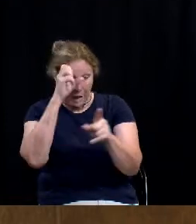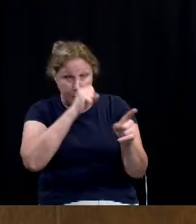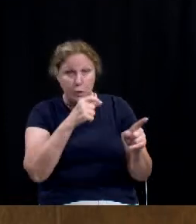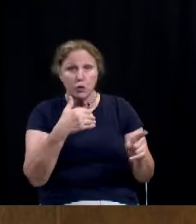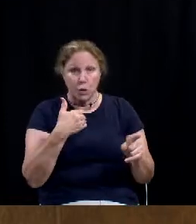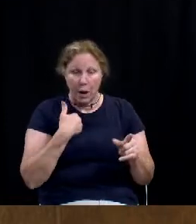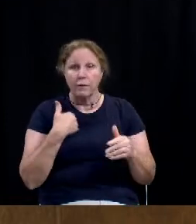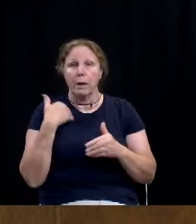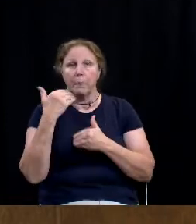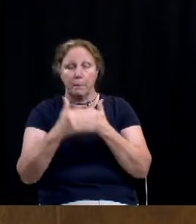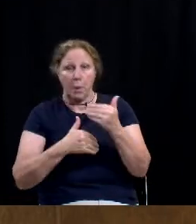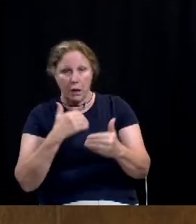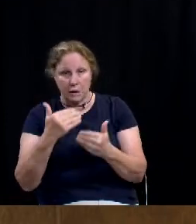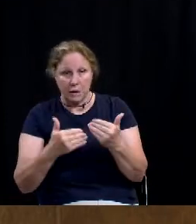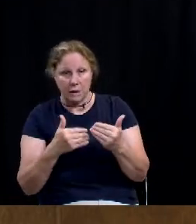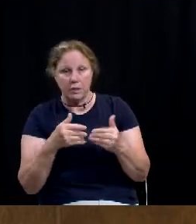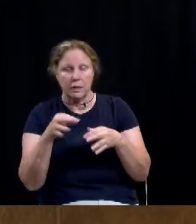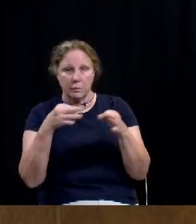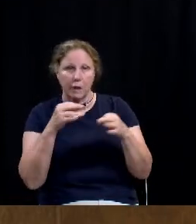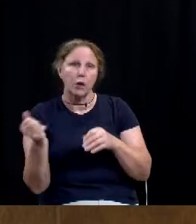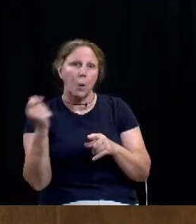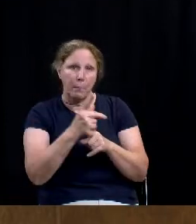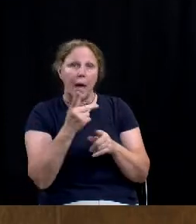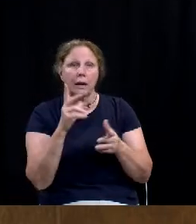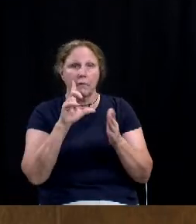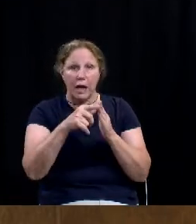process, which is spelled out, to revisit it down the road.